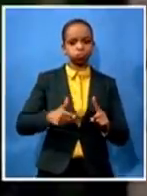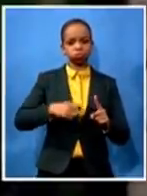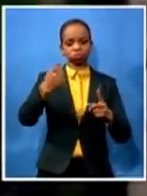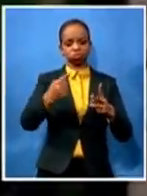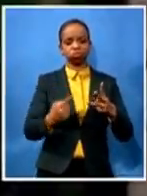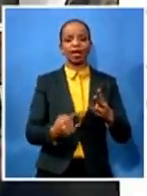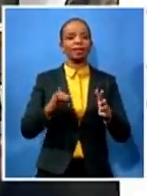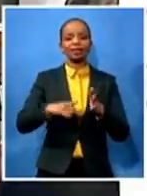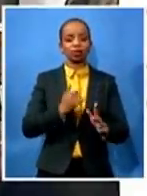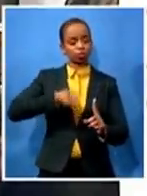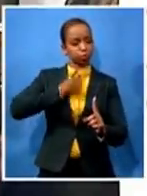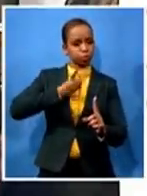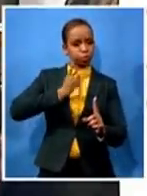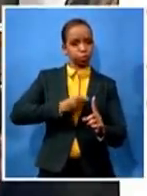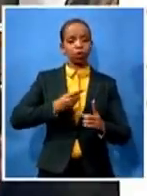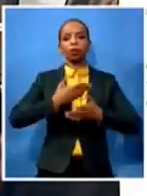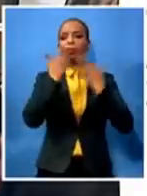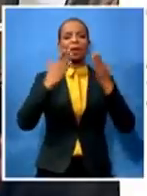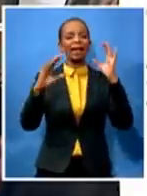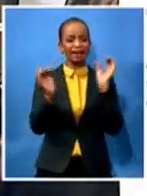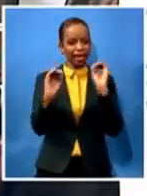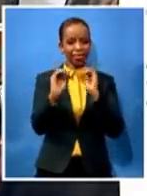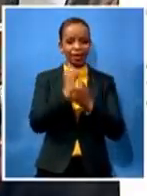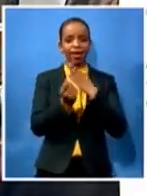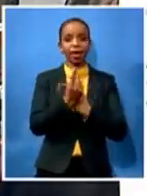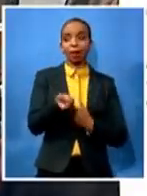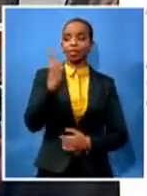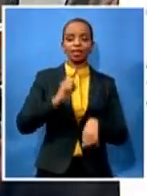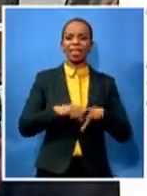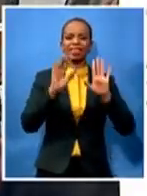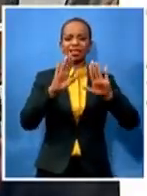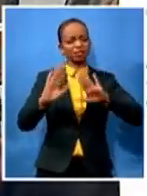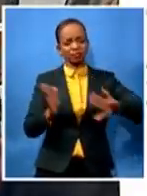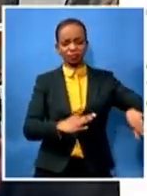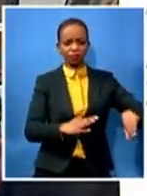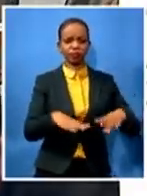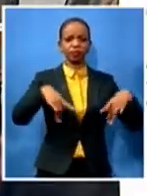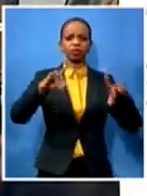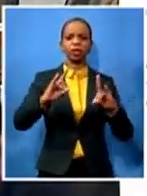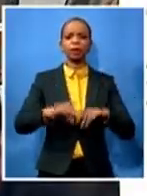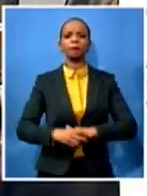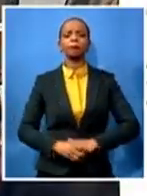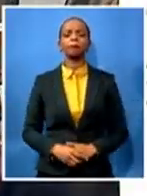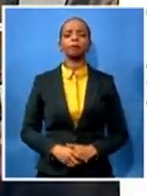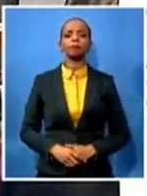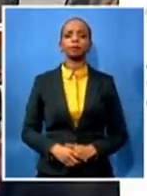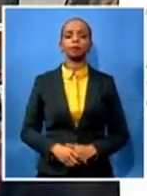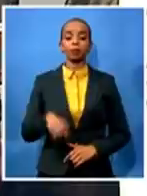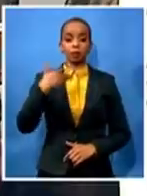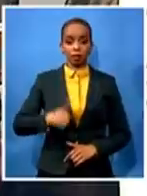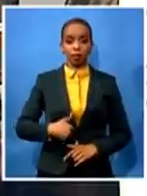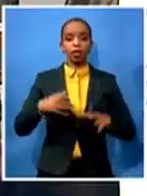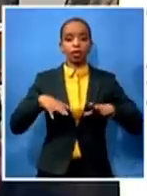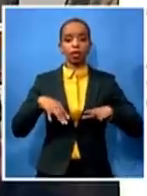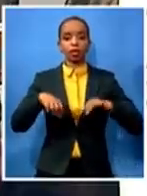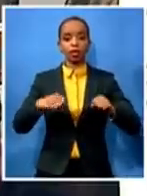nothing has happened but let's leave that chair now when i was the minister i was sent to go and